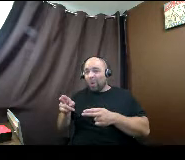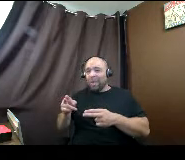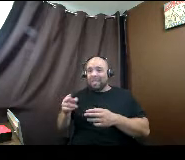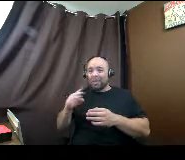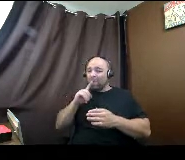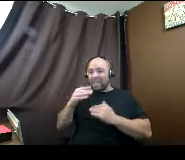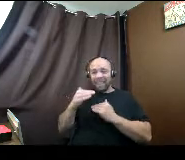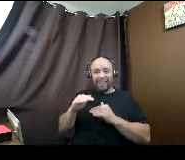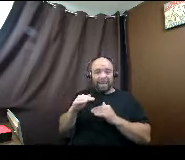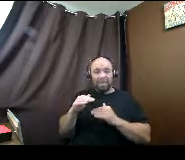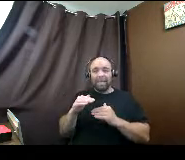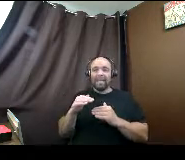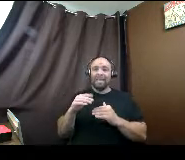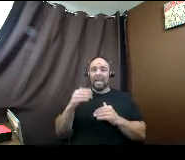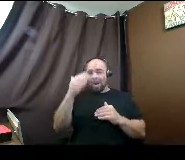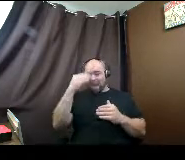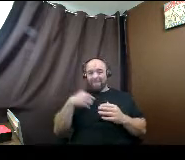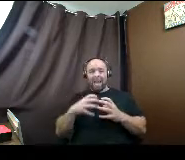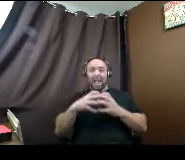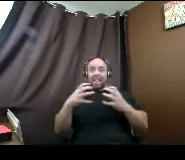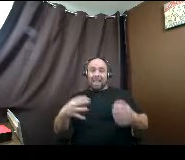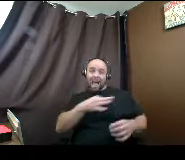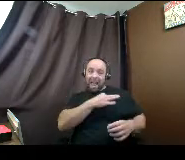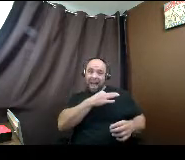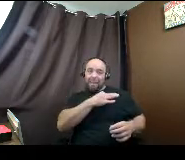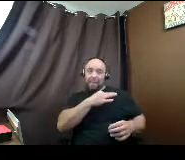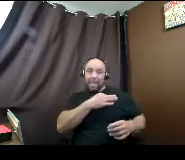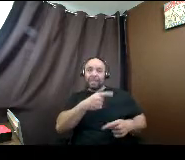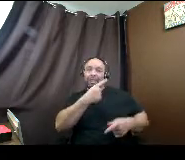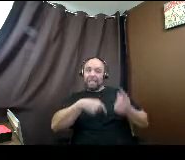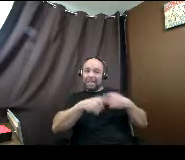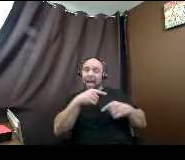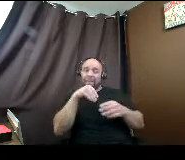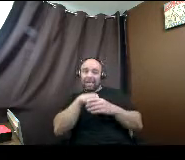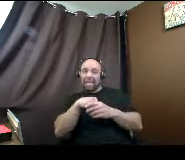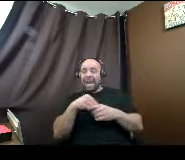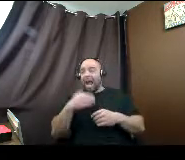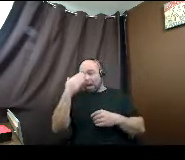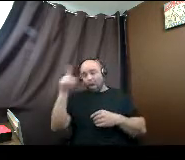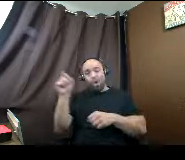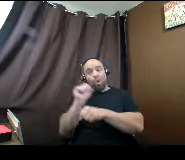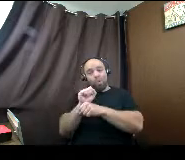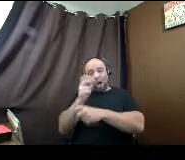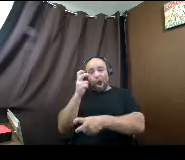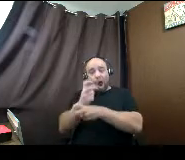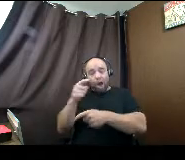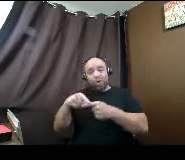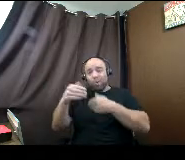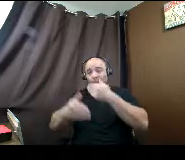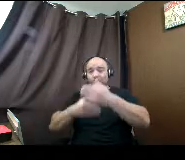is. There's a lot of applications that come in. So I know that they are working really hard processing everything as quickly as they can.